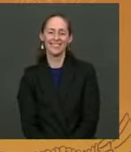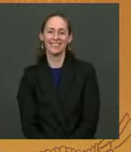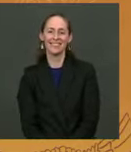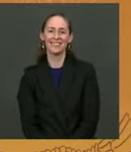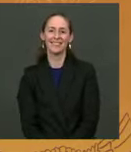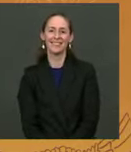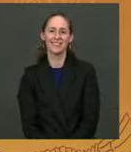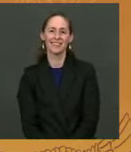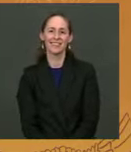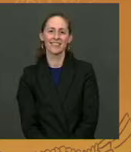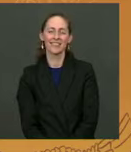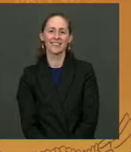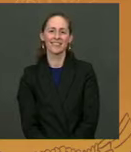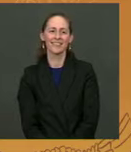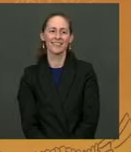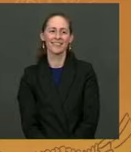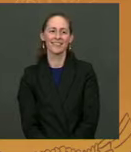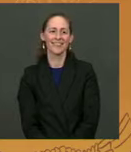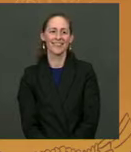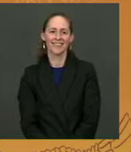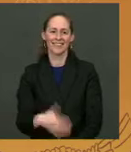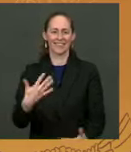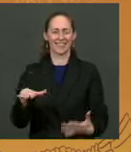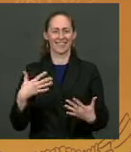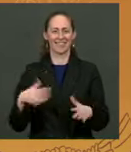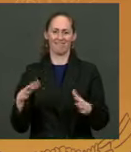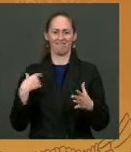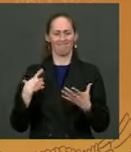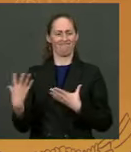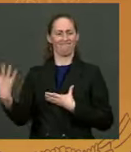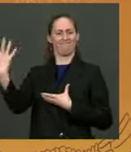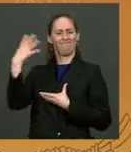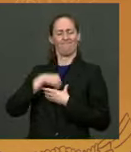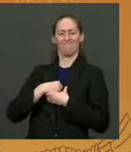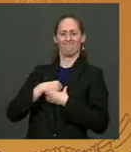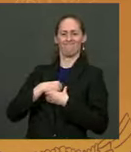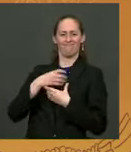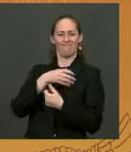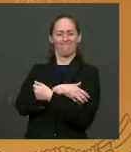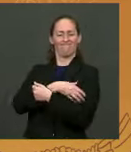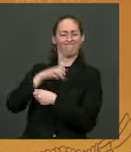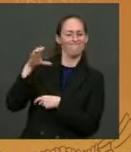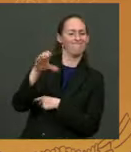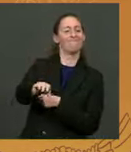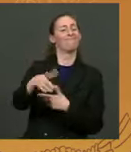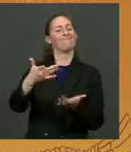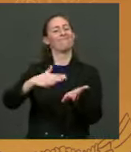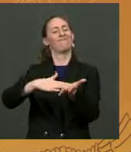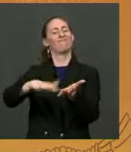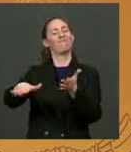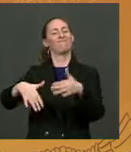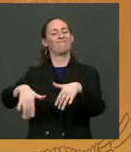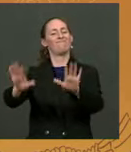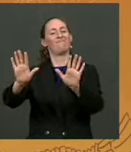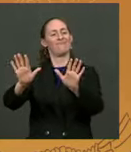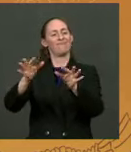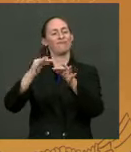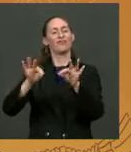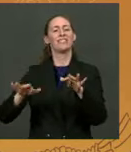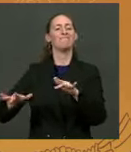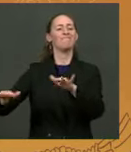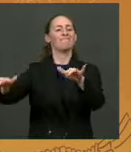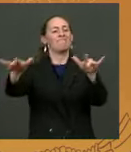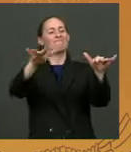It was the power vested in me as President of United States. I pardon you. I pardon you this Thanksgiving.